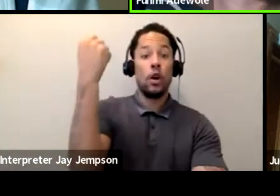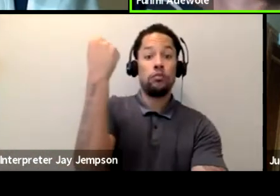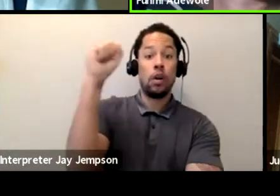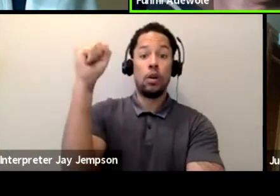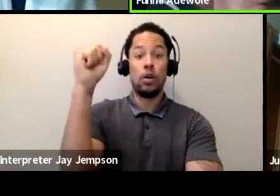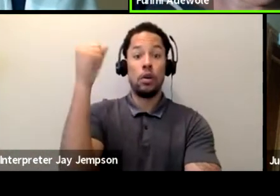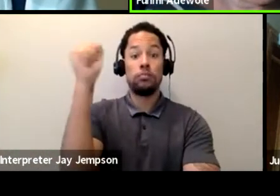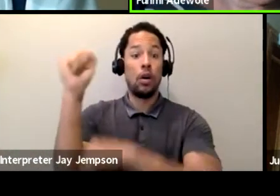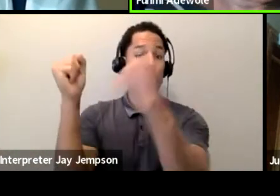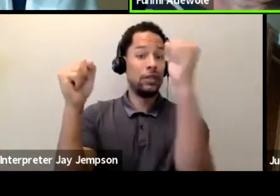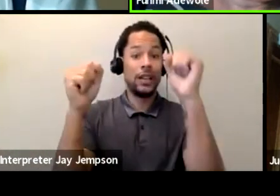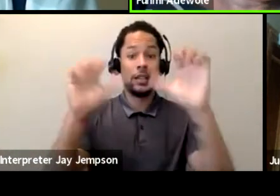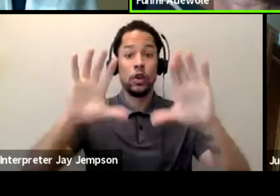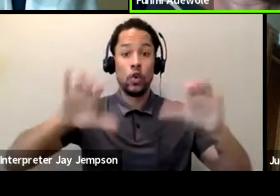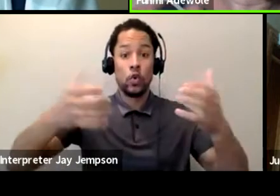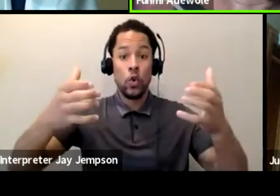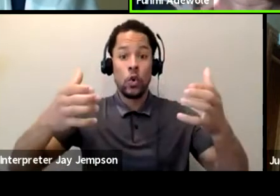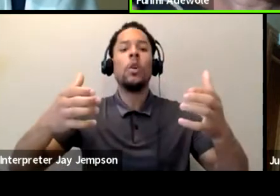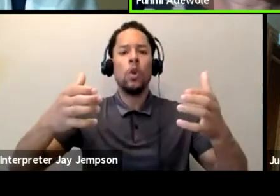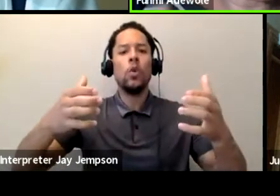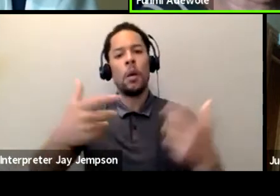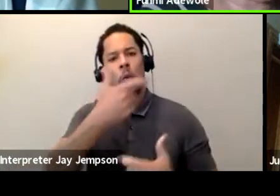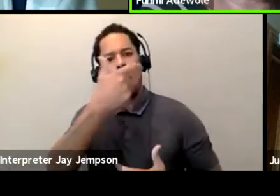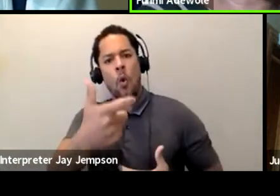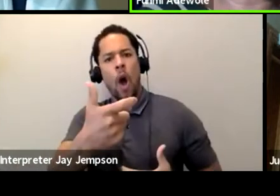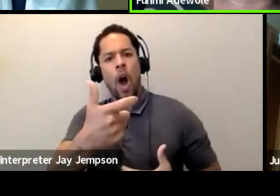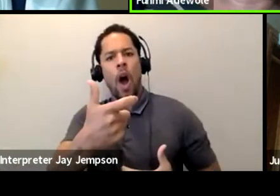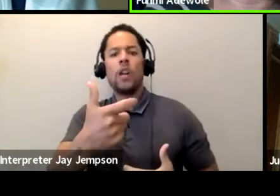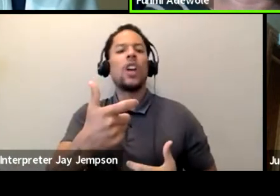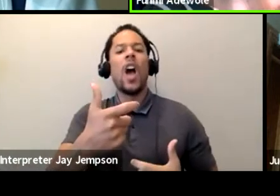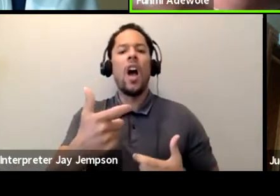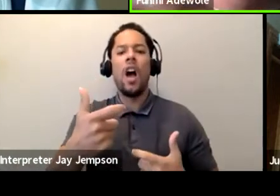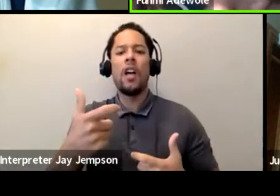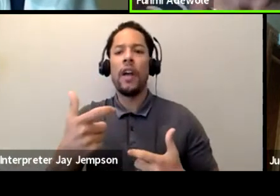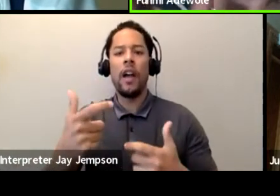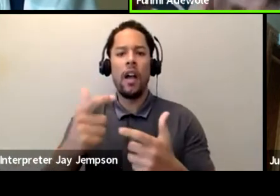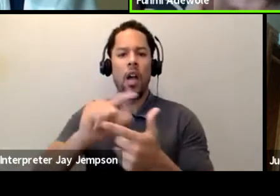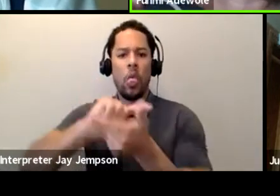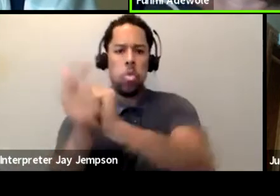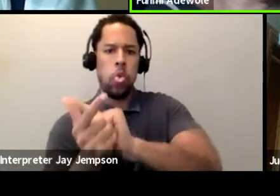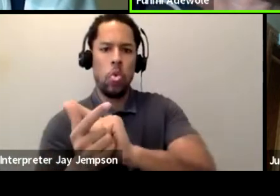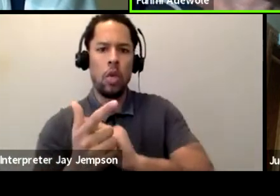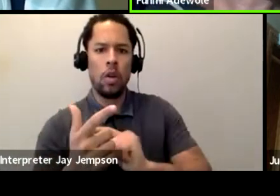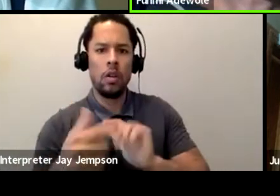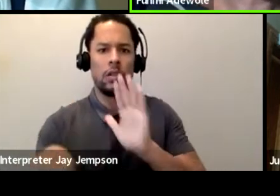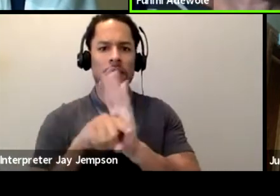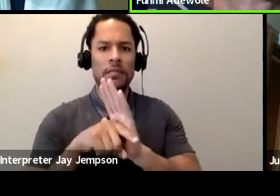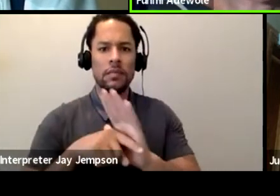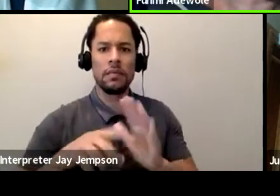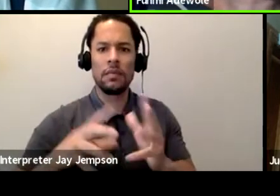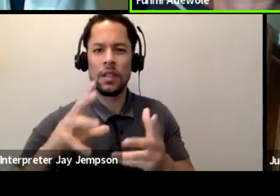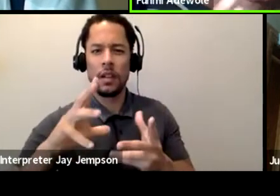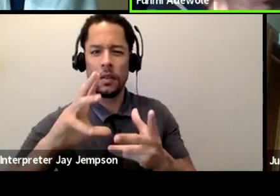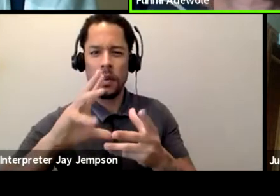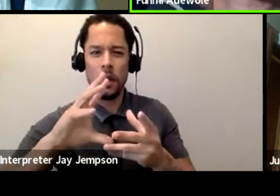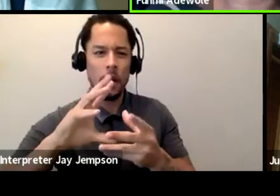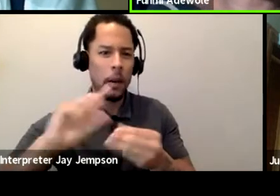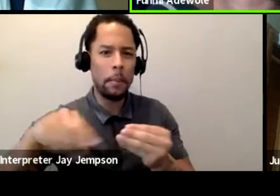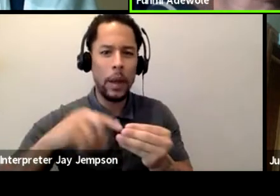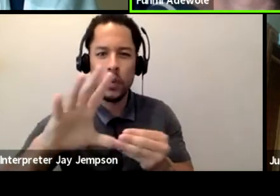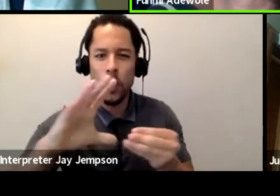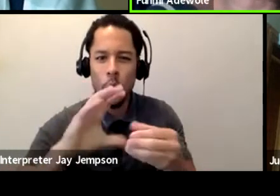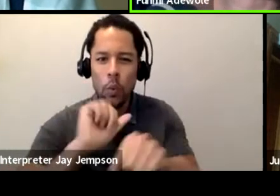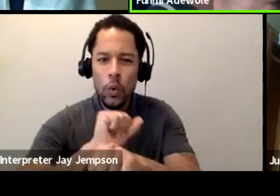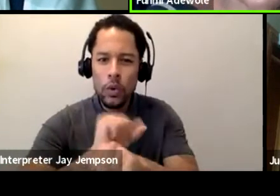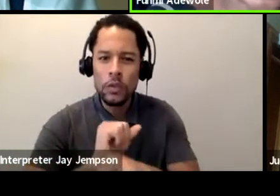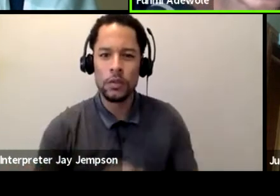take over the meaning of your play, you know, so you, you, you, you, you, protect your work. So dramaturgy has to do